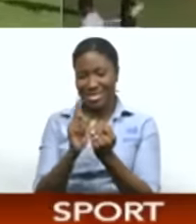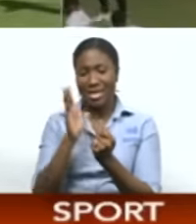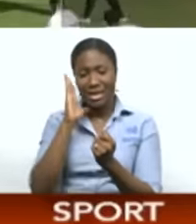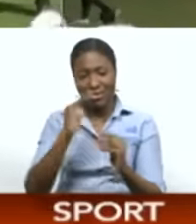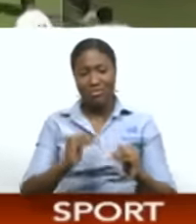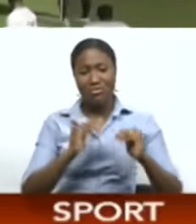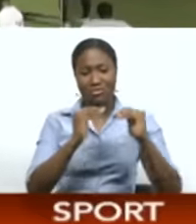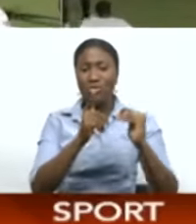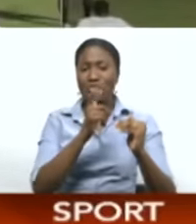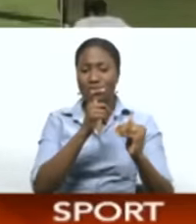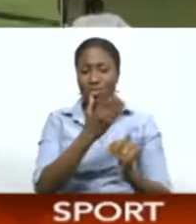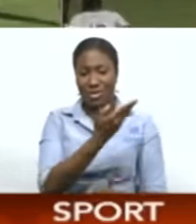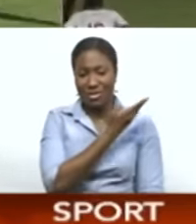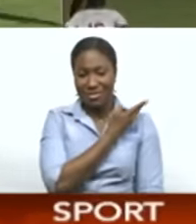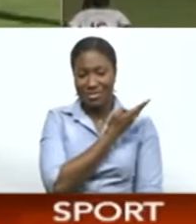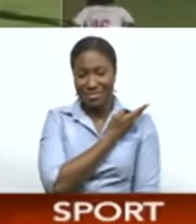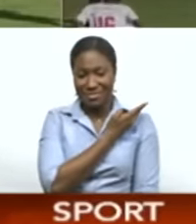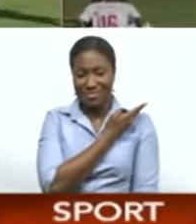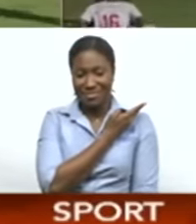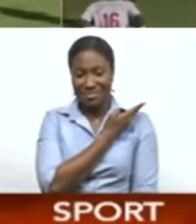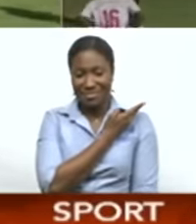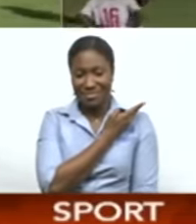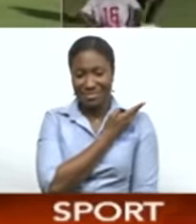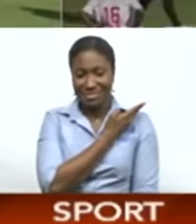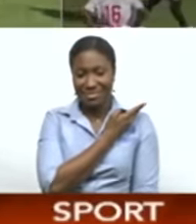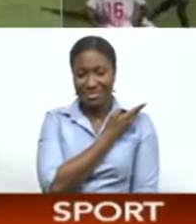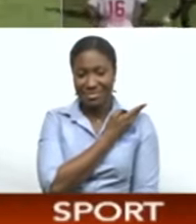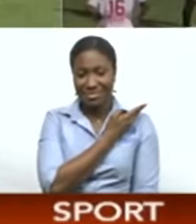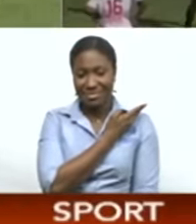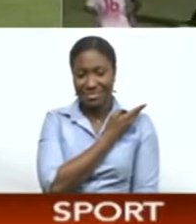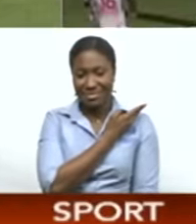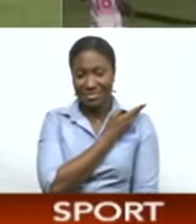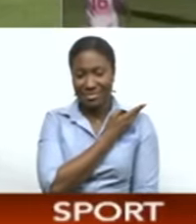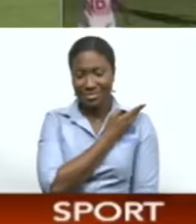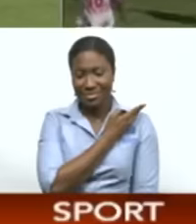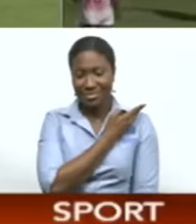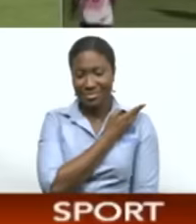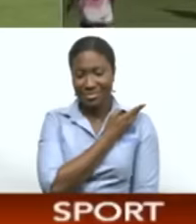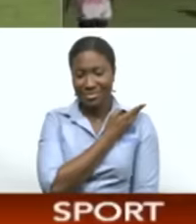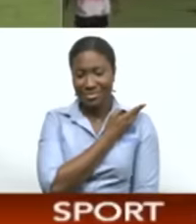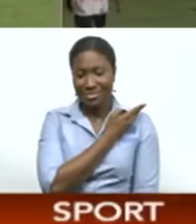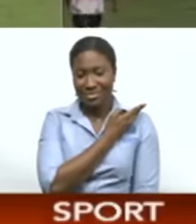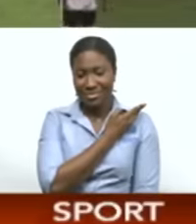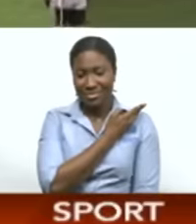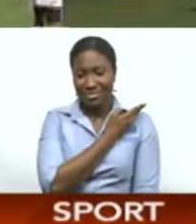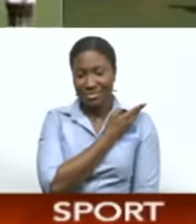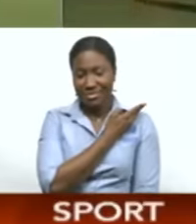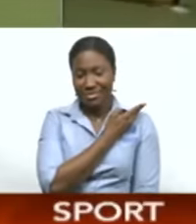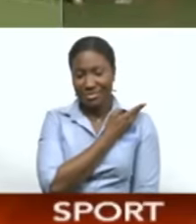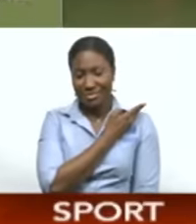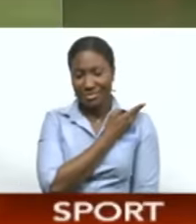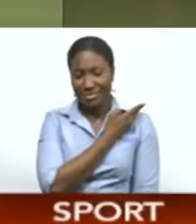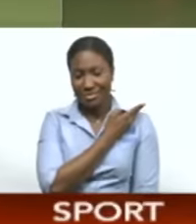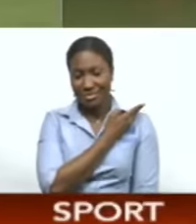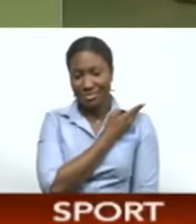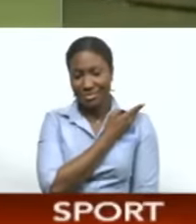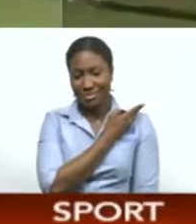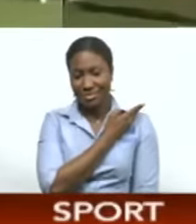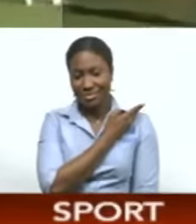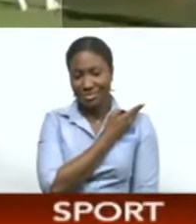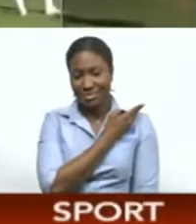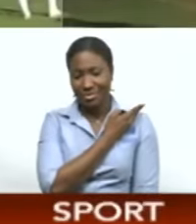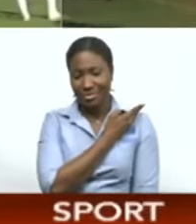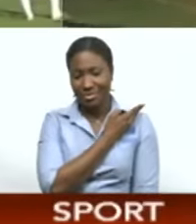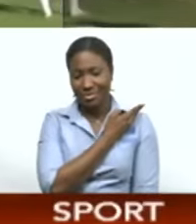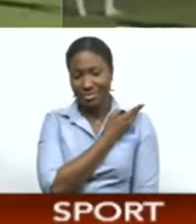follows. Santos Maracas, Ira Masters, Brooklyn Central and Wildey Masters, as well as the Defence Force past players, Sunday